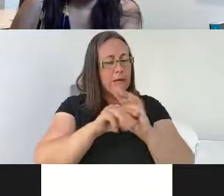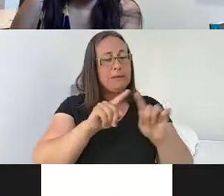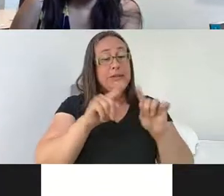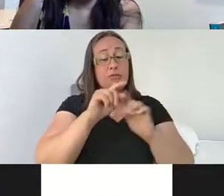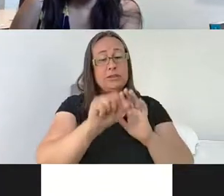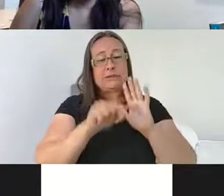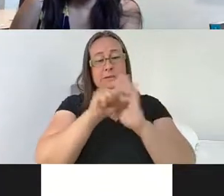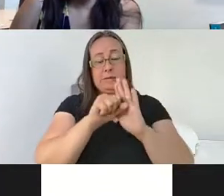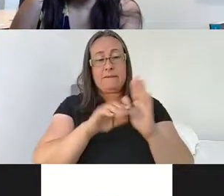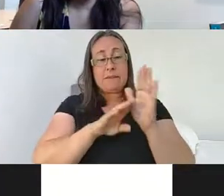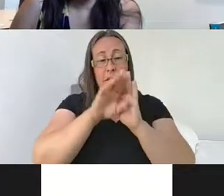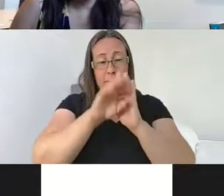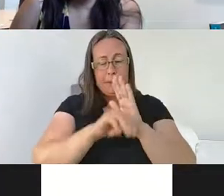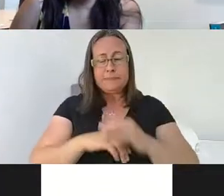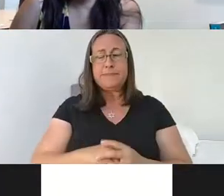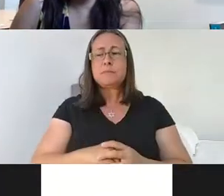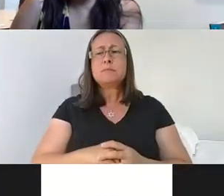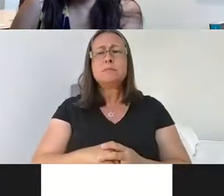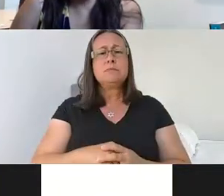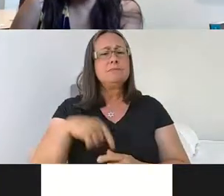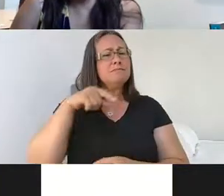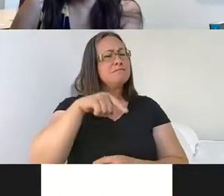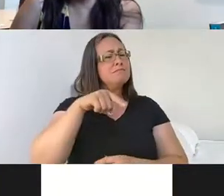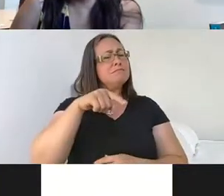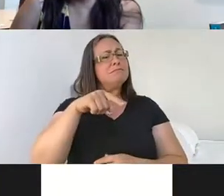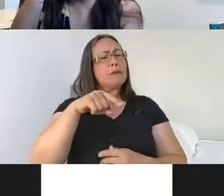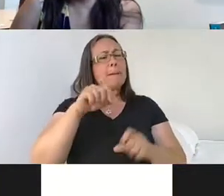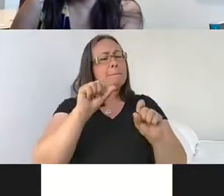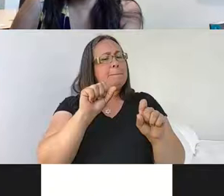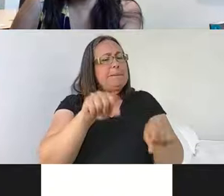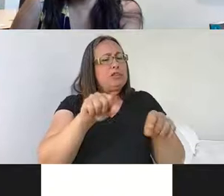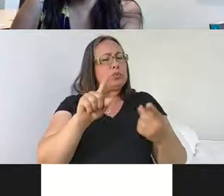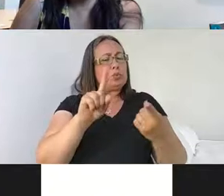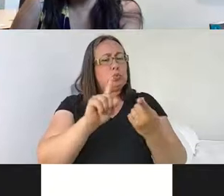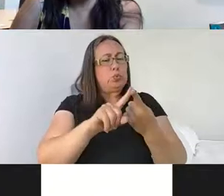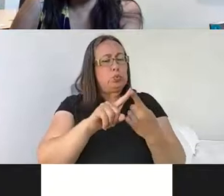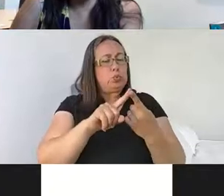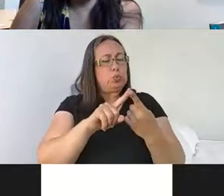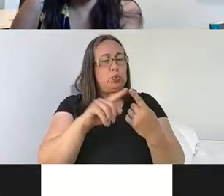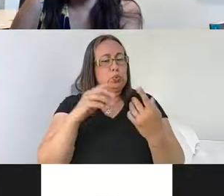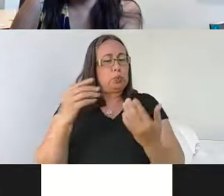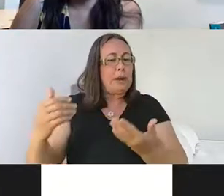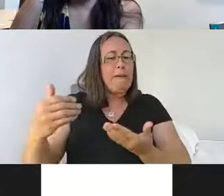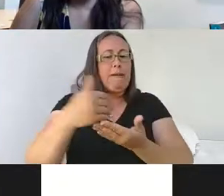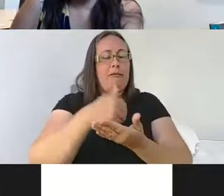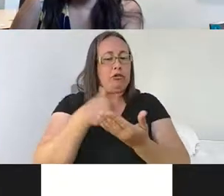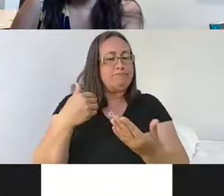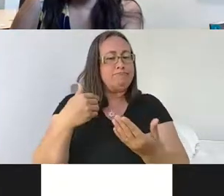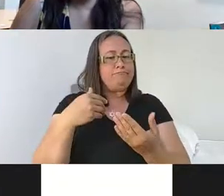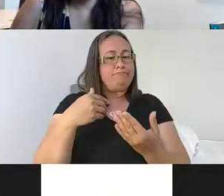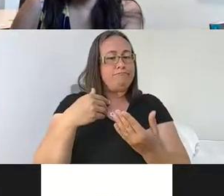is that there is potentially the ability to recover this in other ways. And